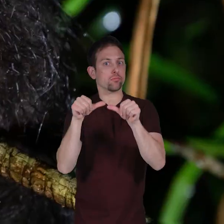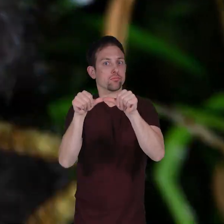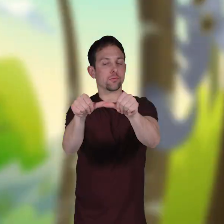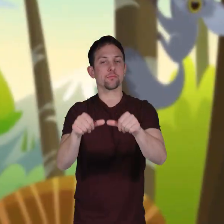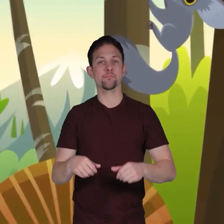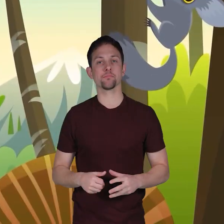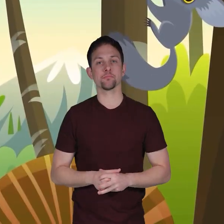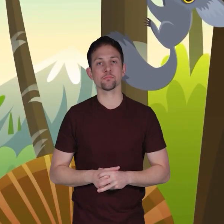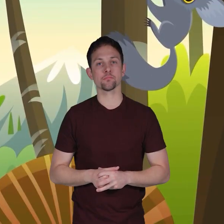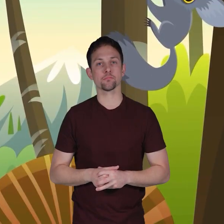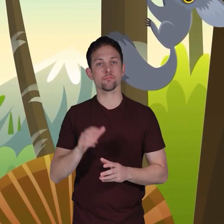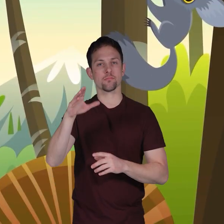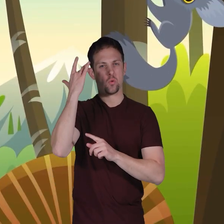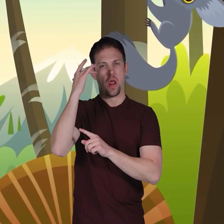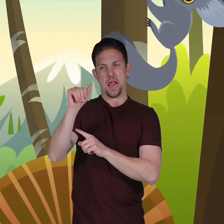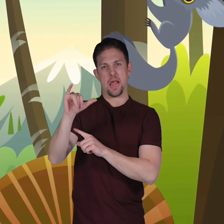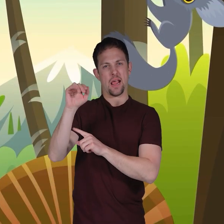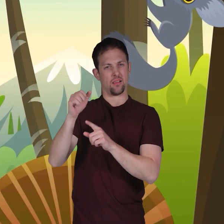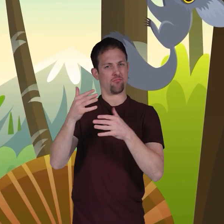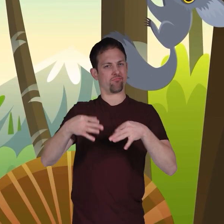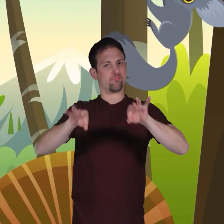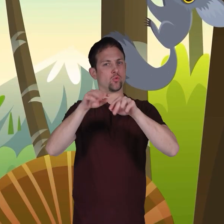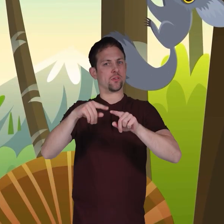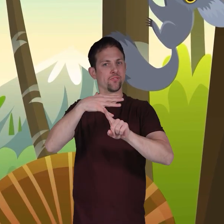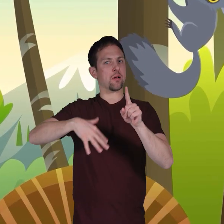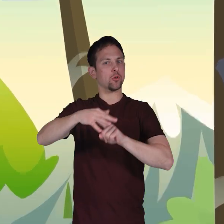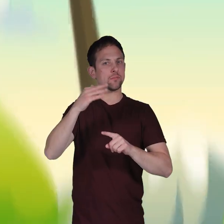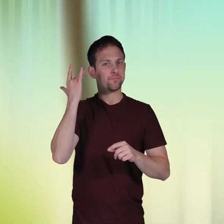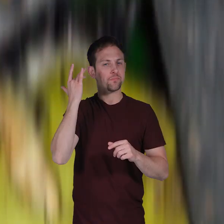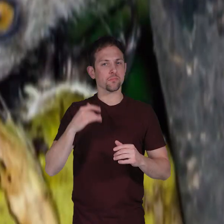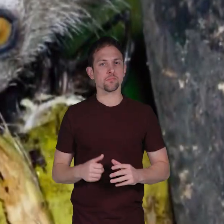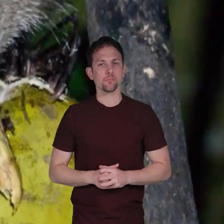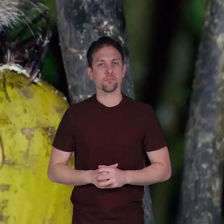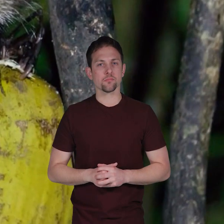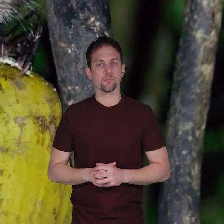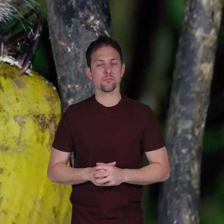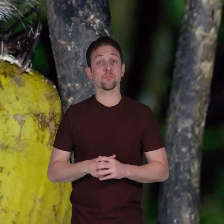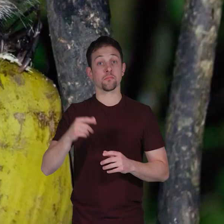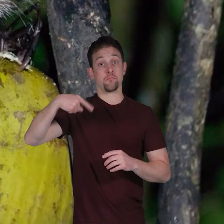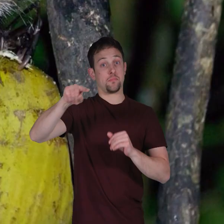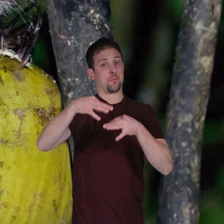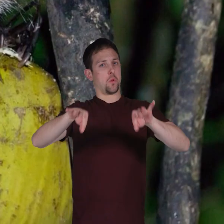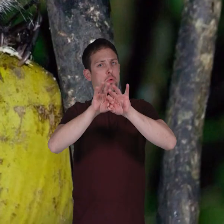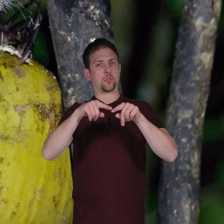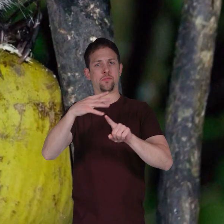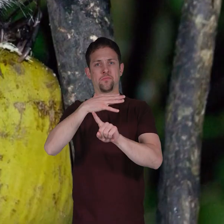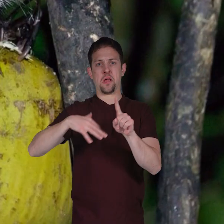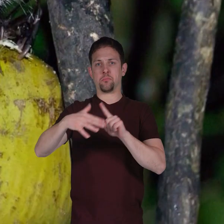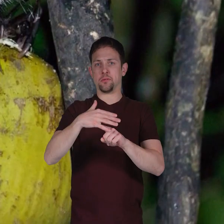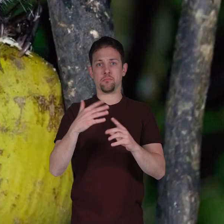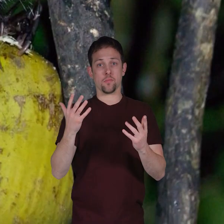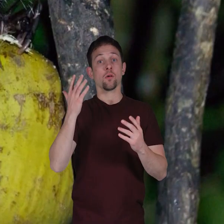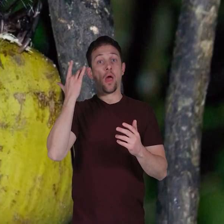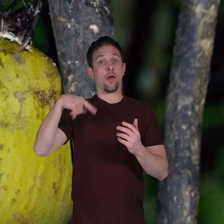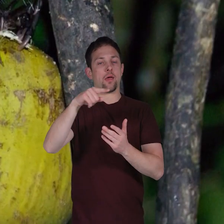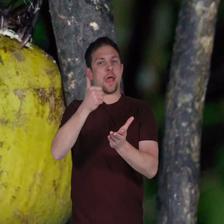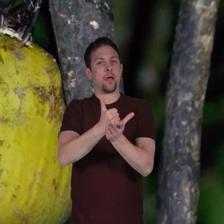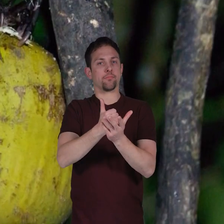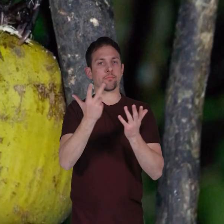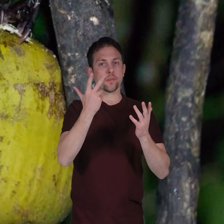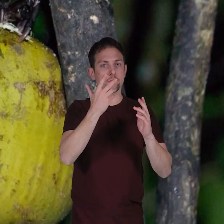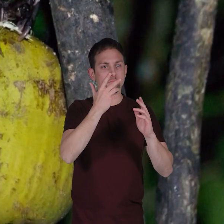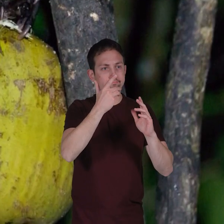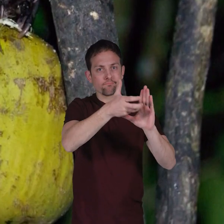why are iis important to the environment iis are important to the environment because they help